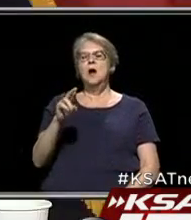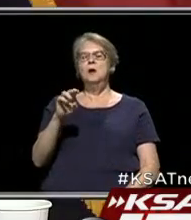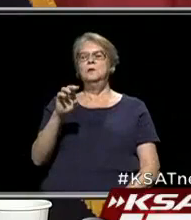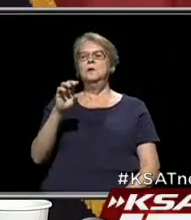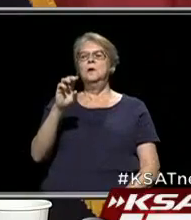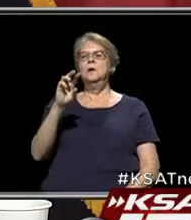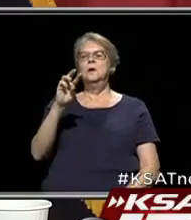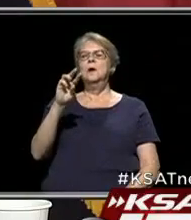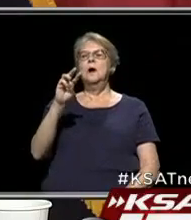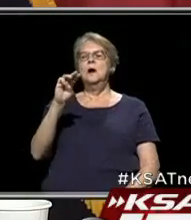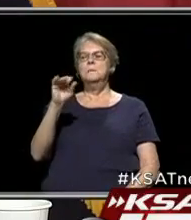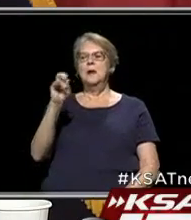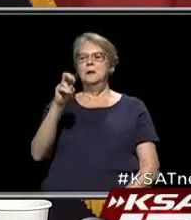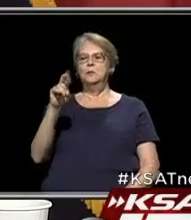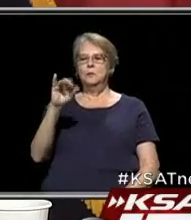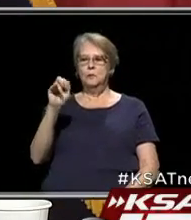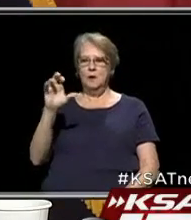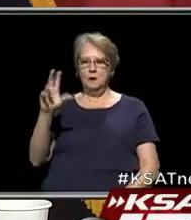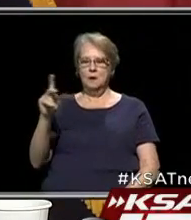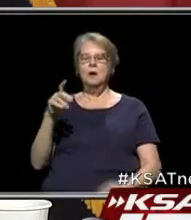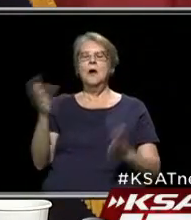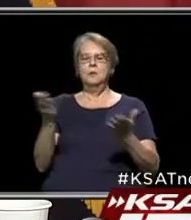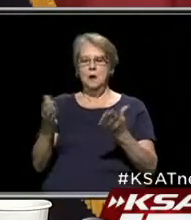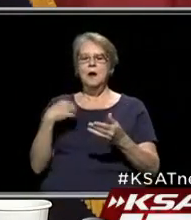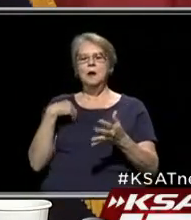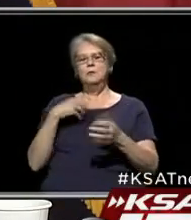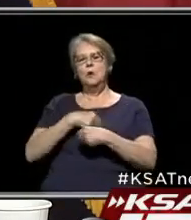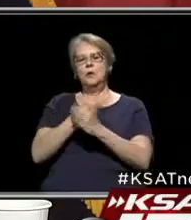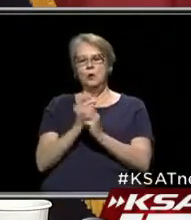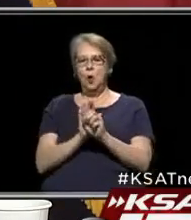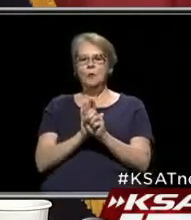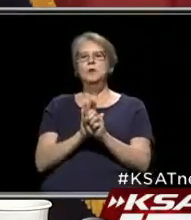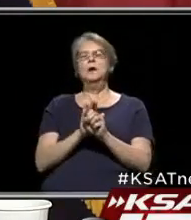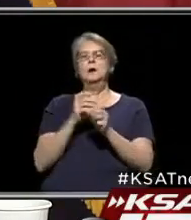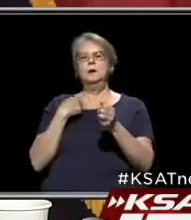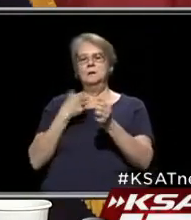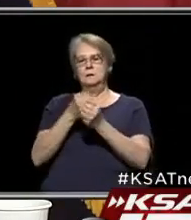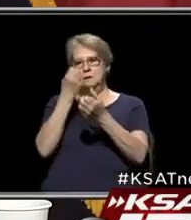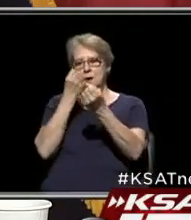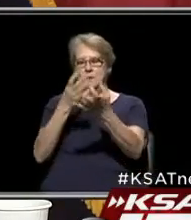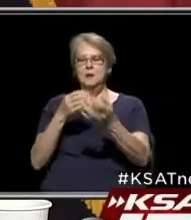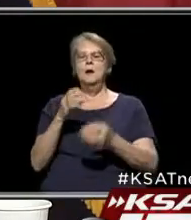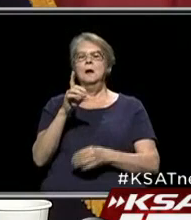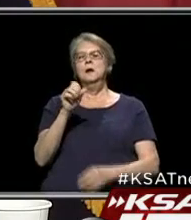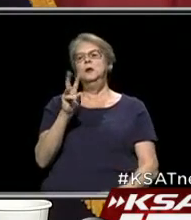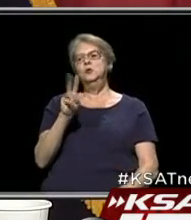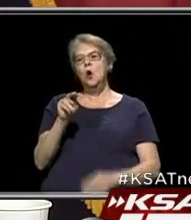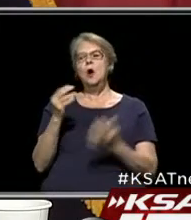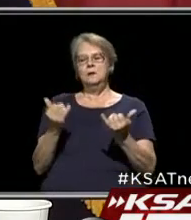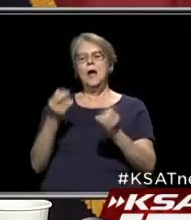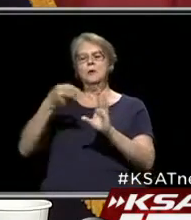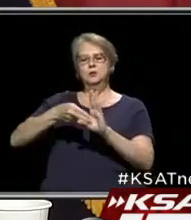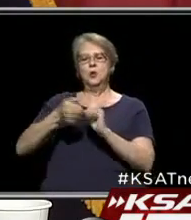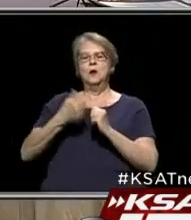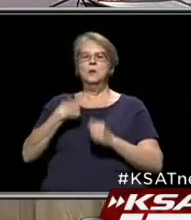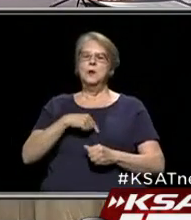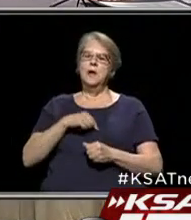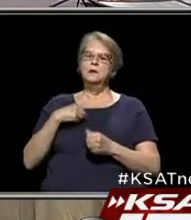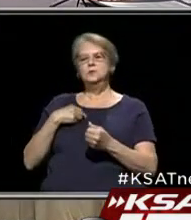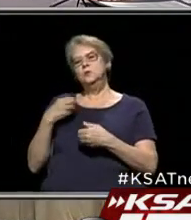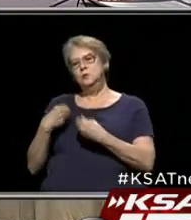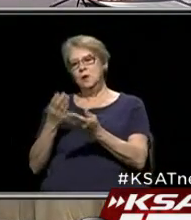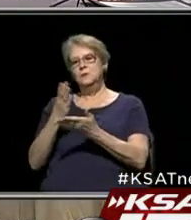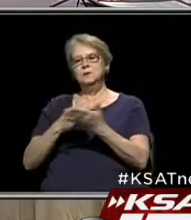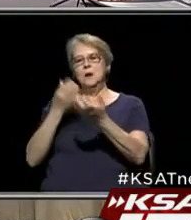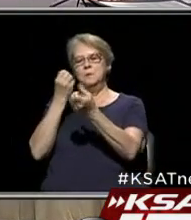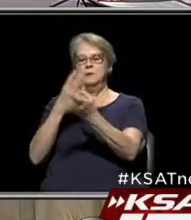And tonight is our COVID-19 update here in San Antonio. Don is joining us tonight and is going to provide us a little update